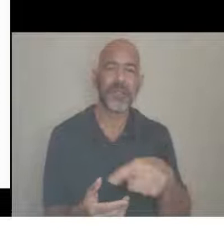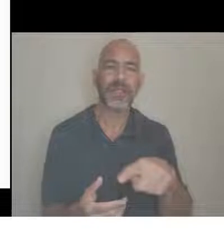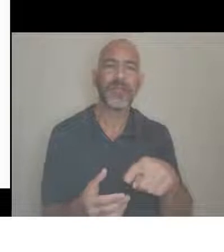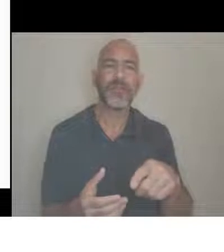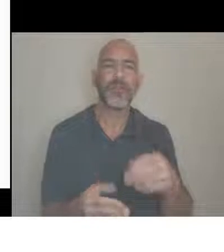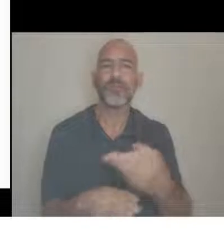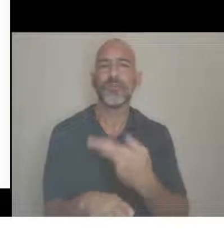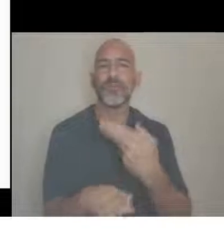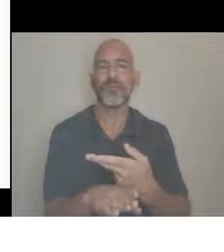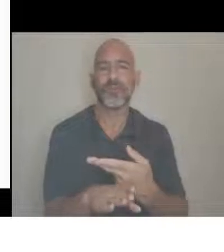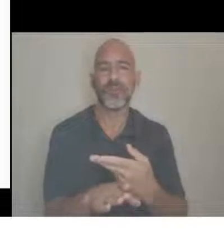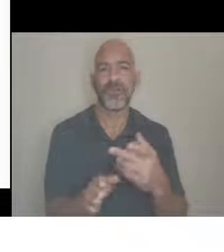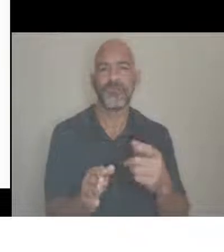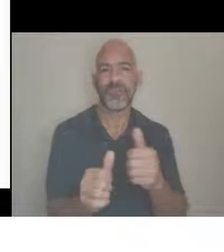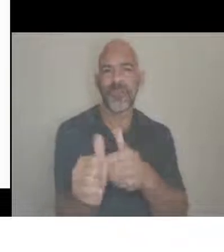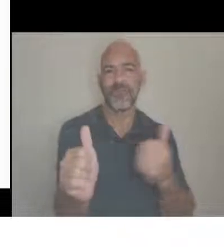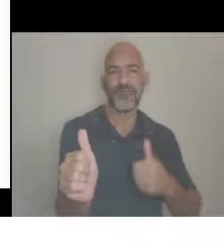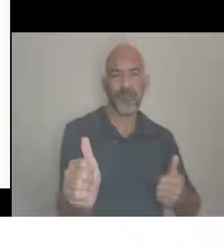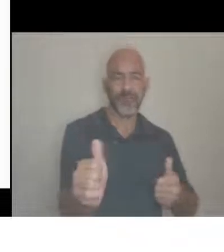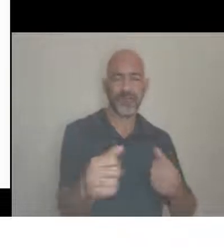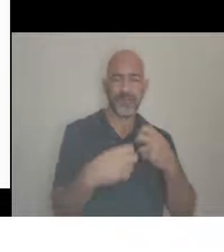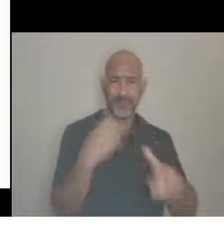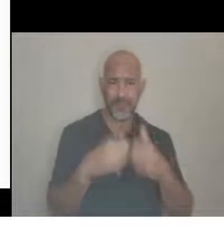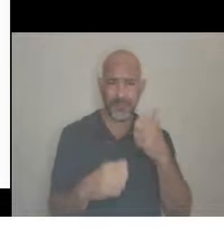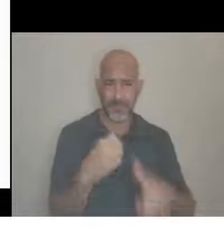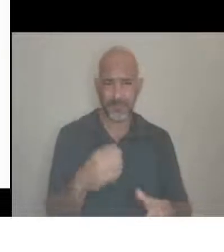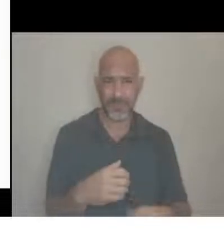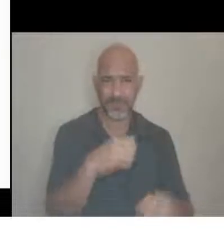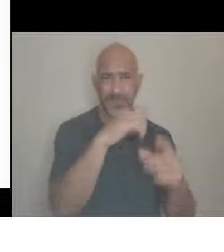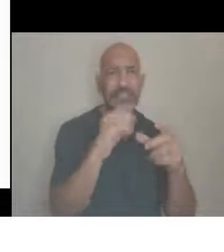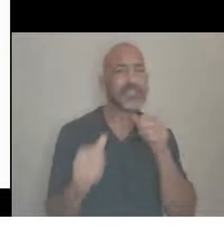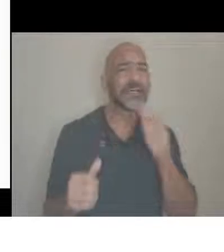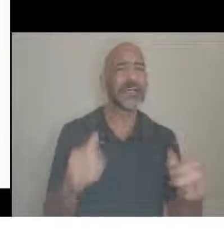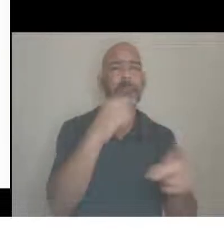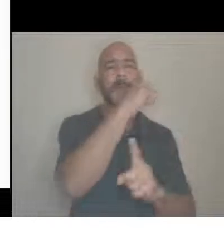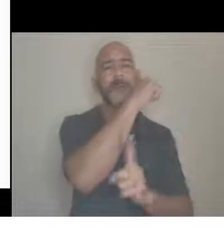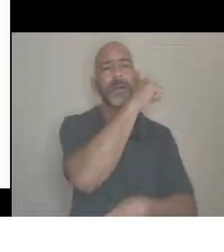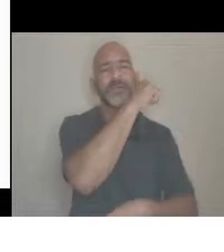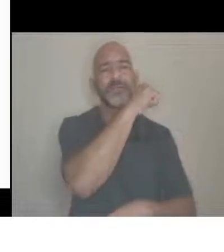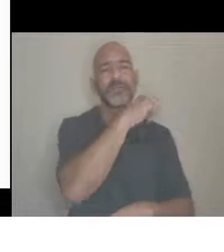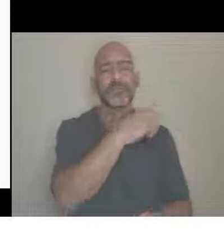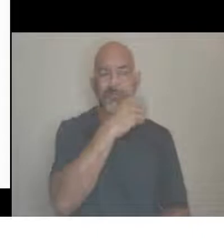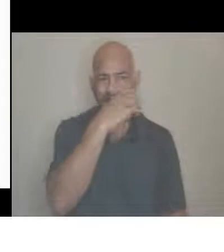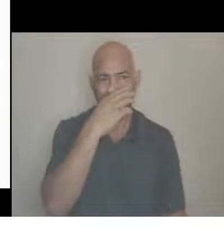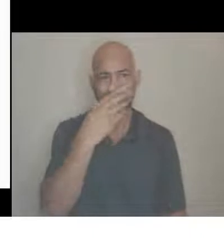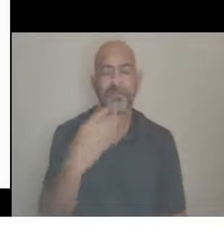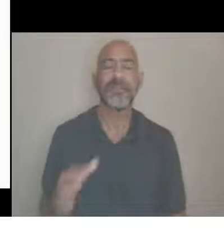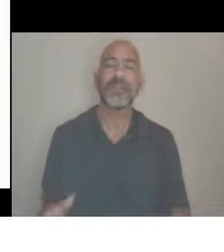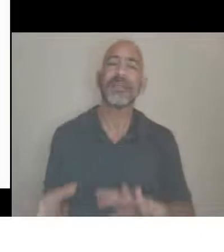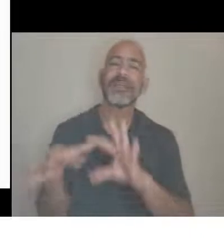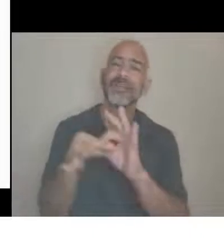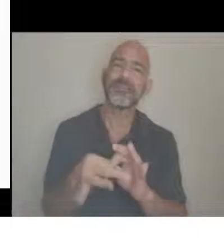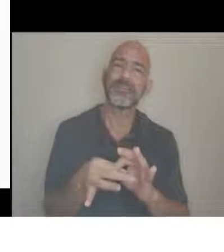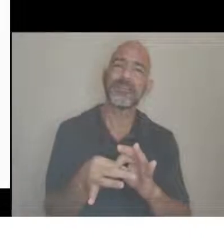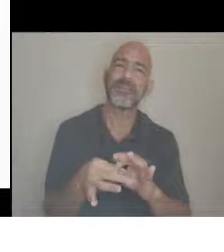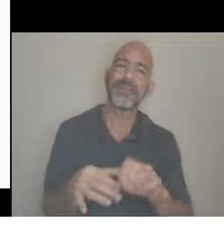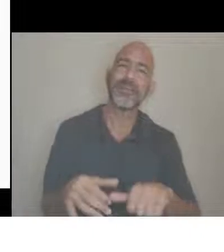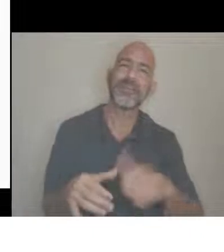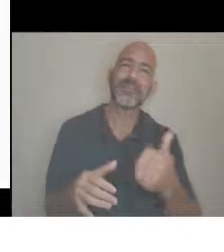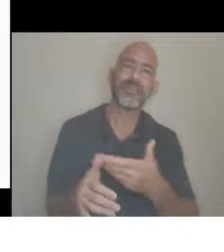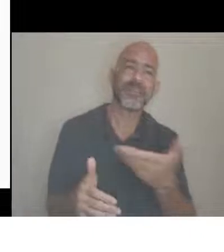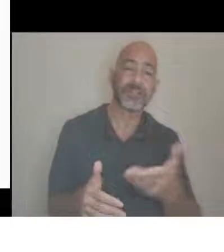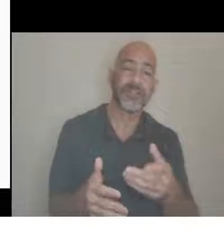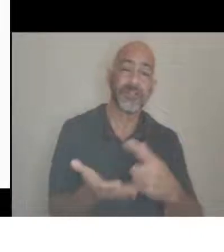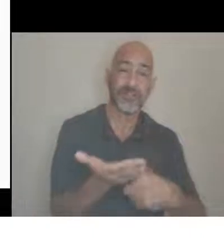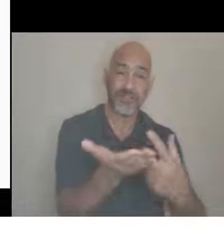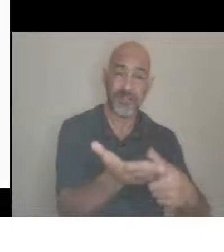goes to something we're going to talk about later, which is a lot of times we as a society struggle seeing